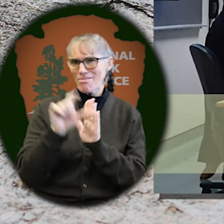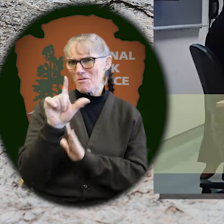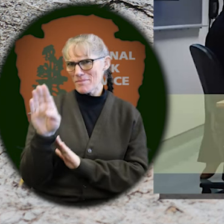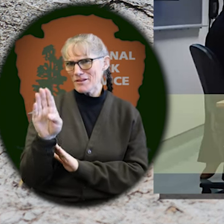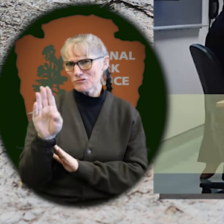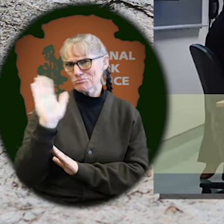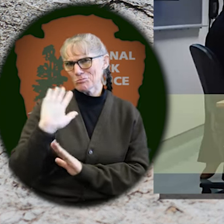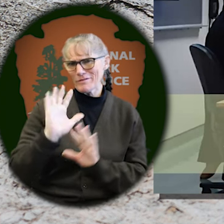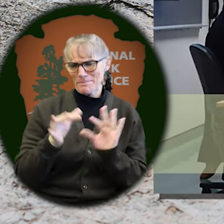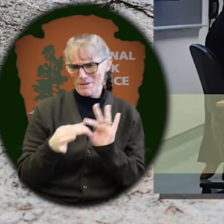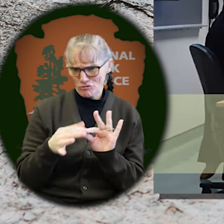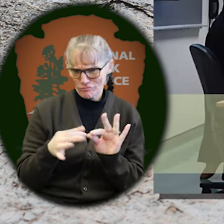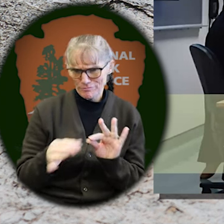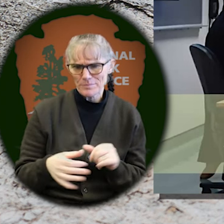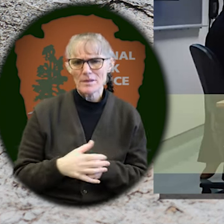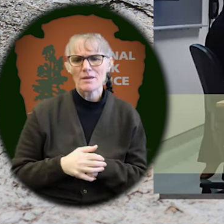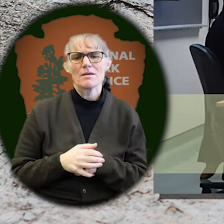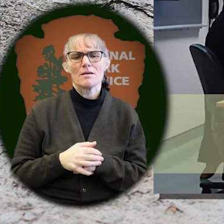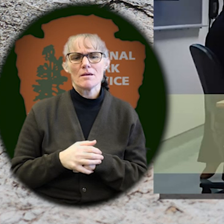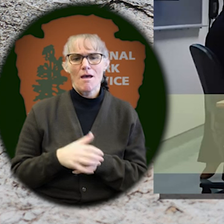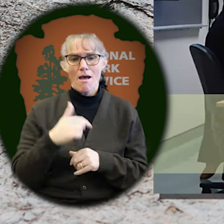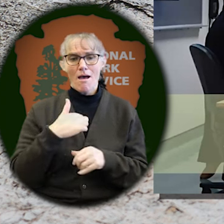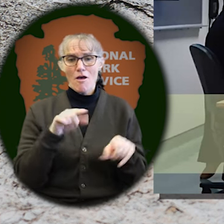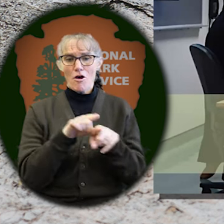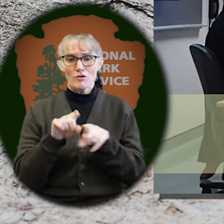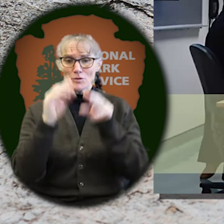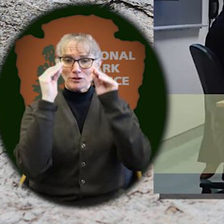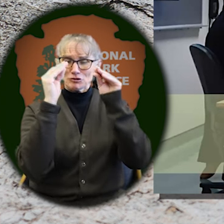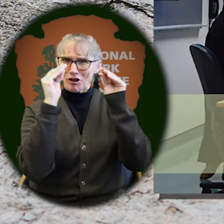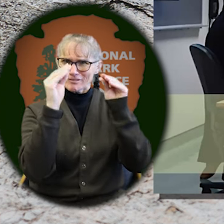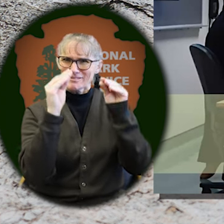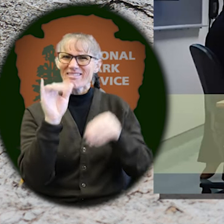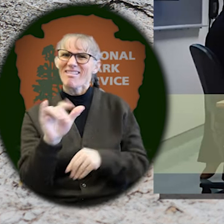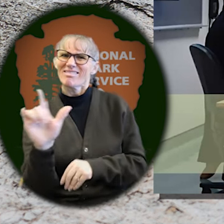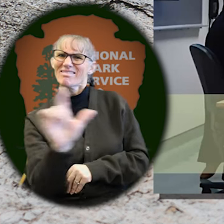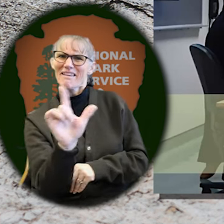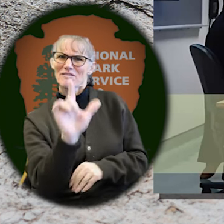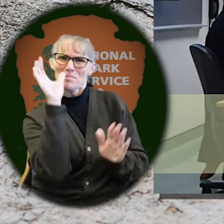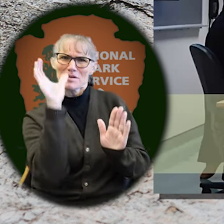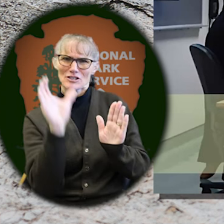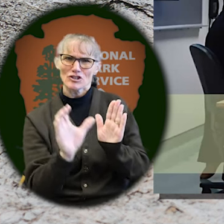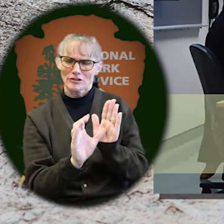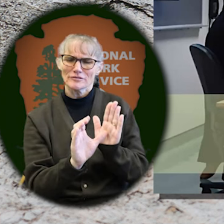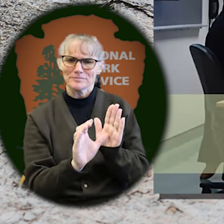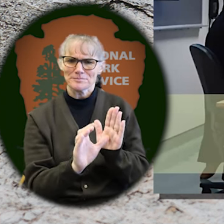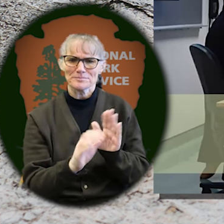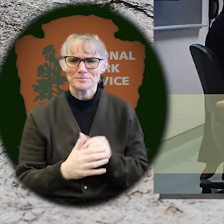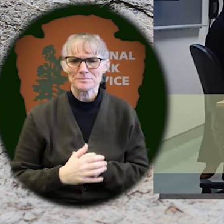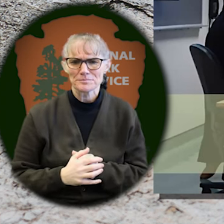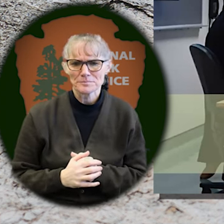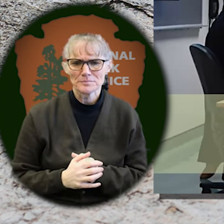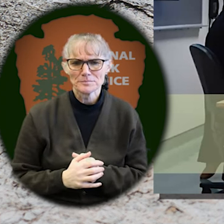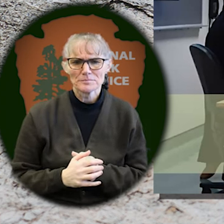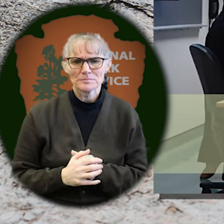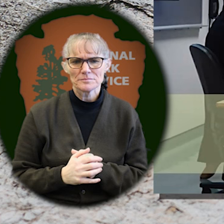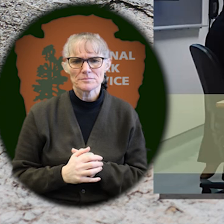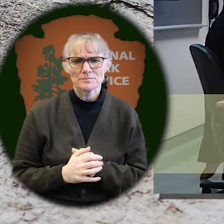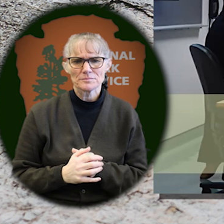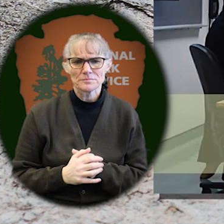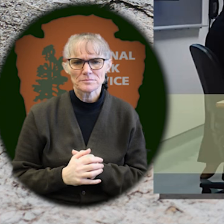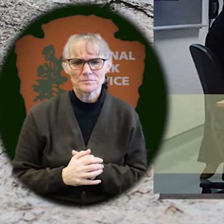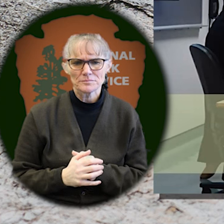mentioned. Here I also instruct. So you can see here on me on the left hand image.